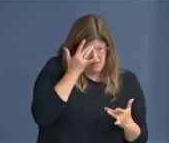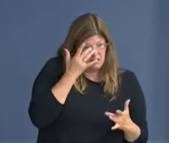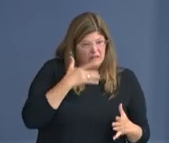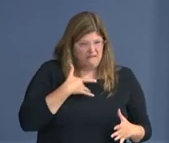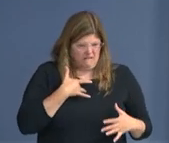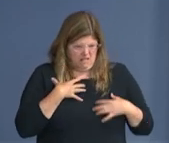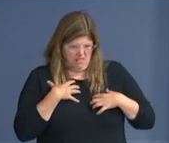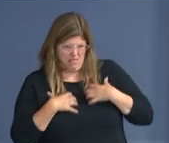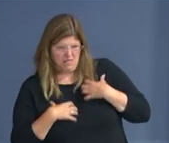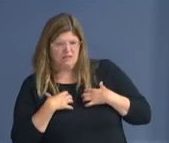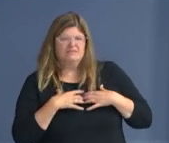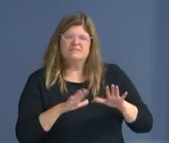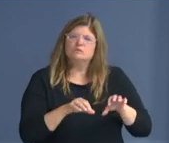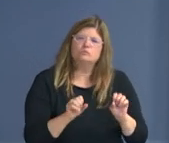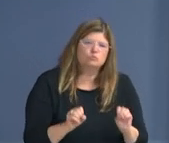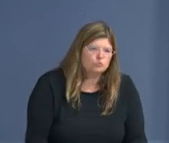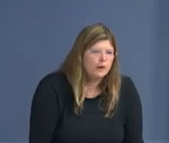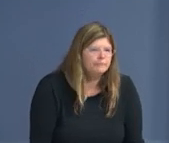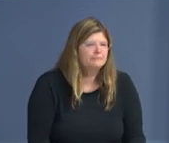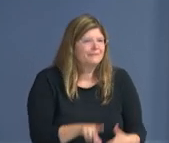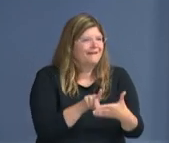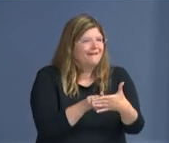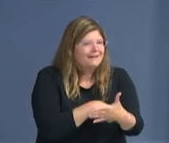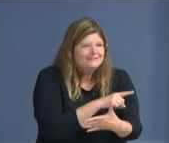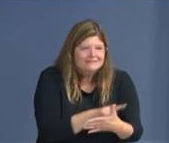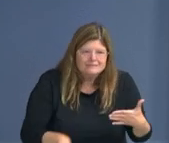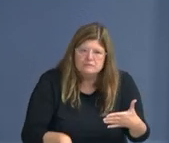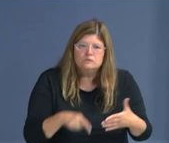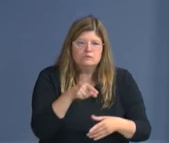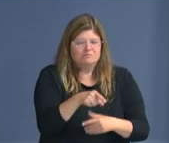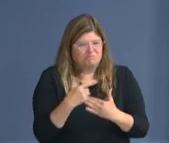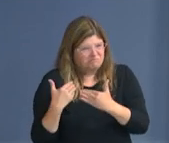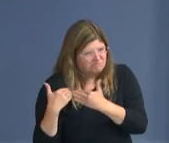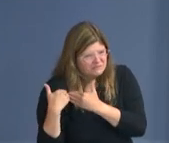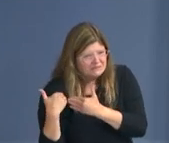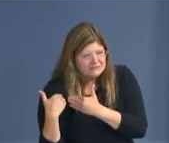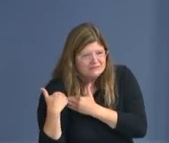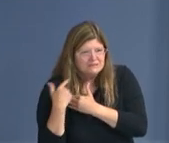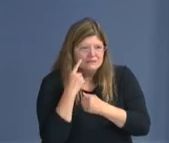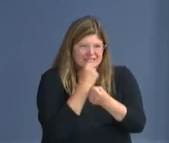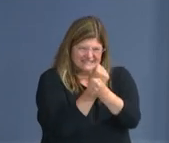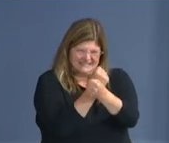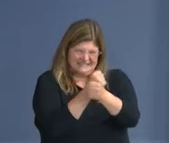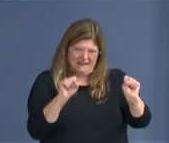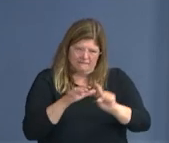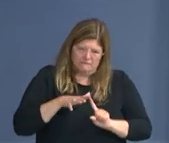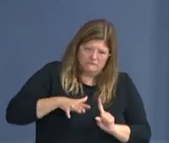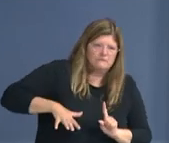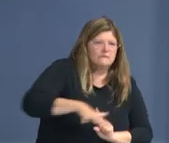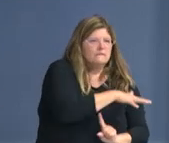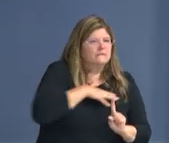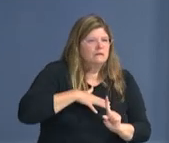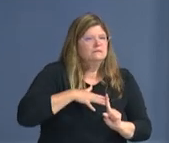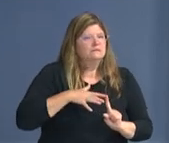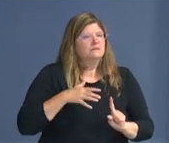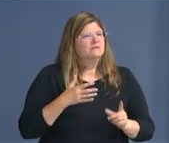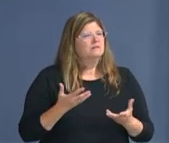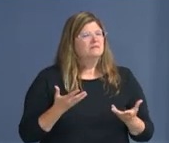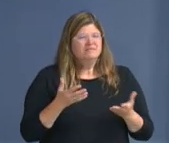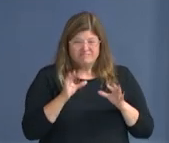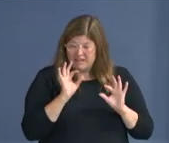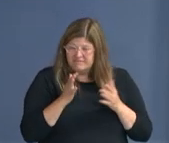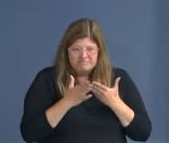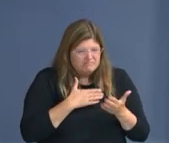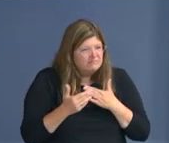aren't feeling well, then they should not come to the event. We all miss our